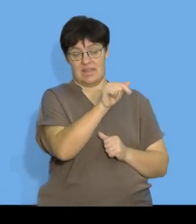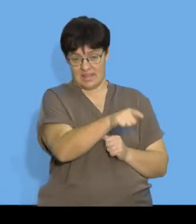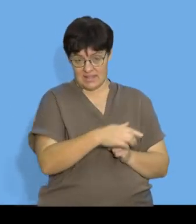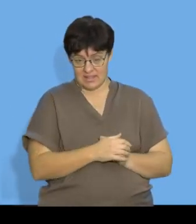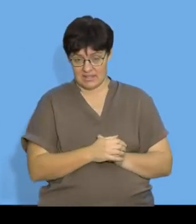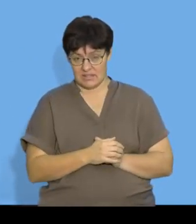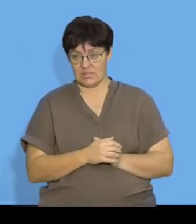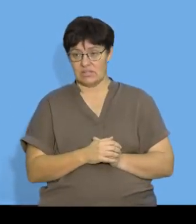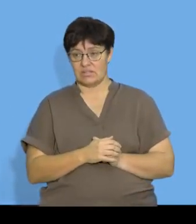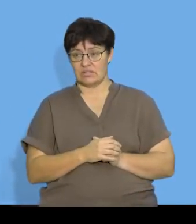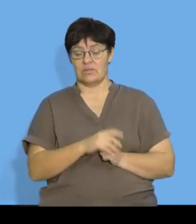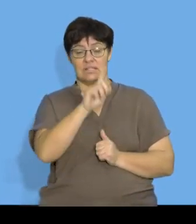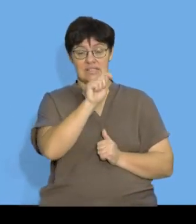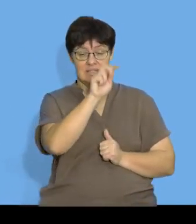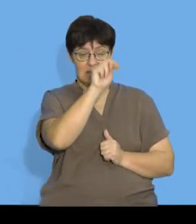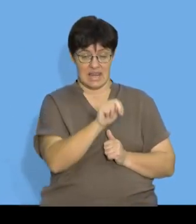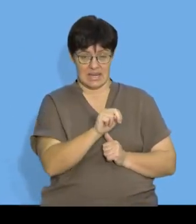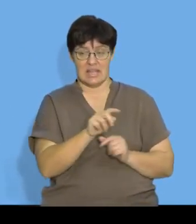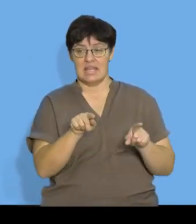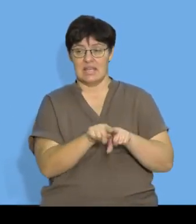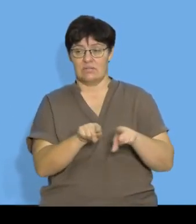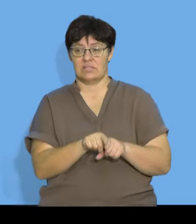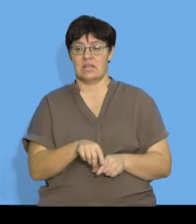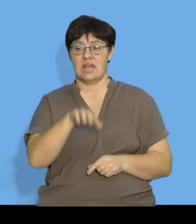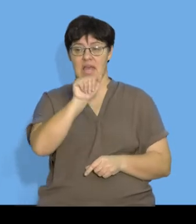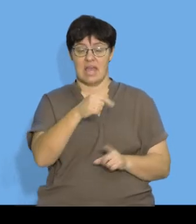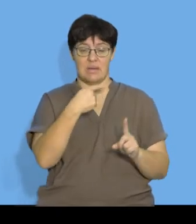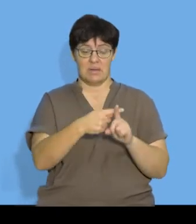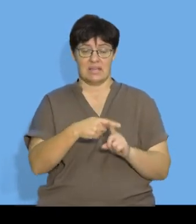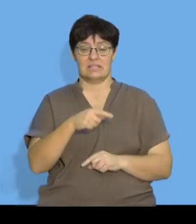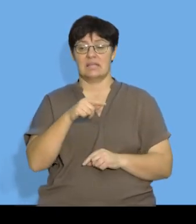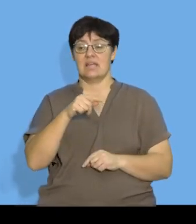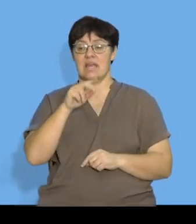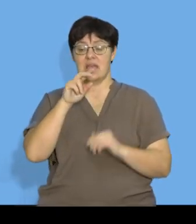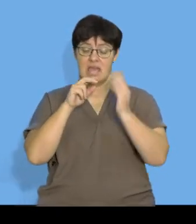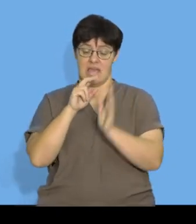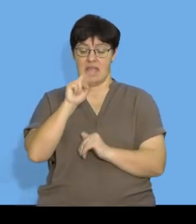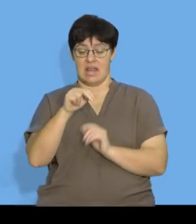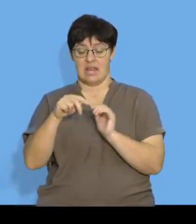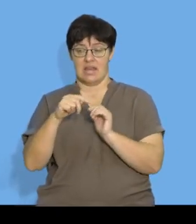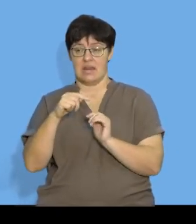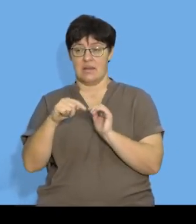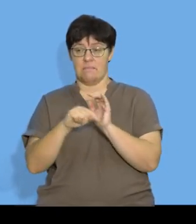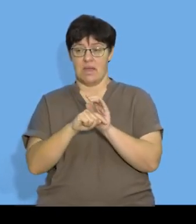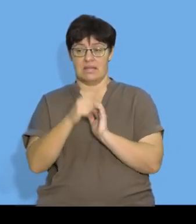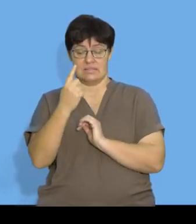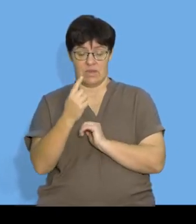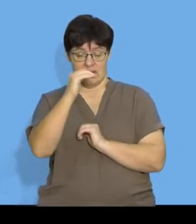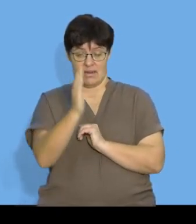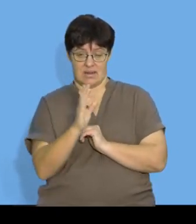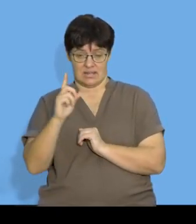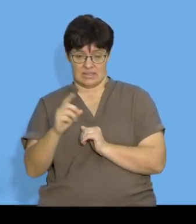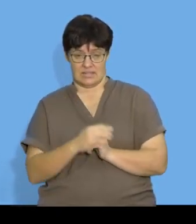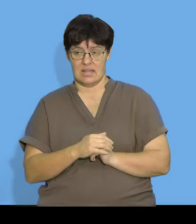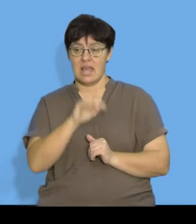equal to A plus N minus 1 D and I've now found my